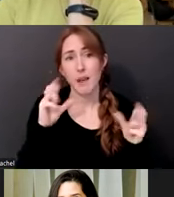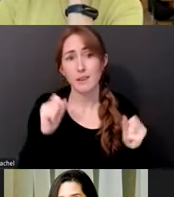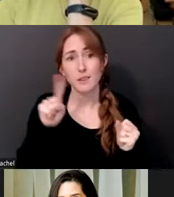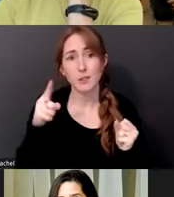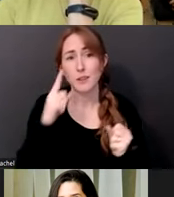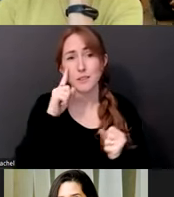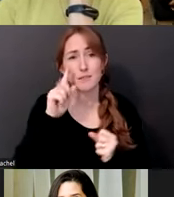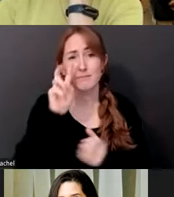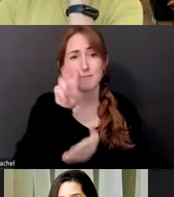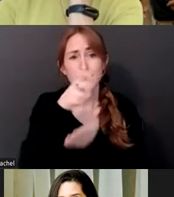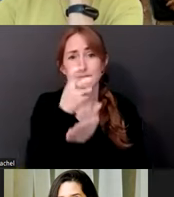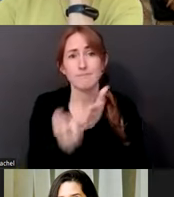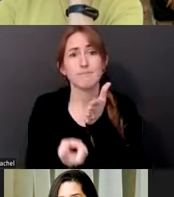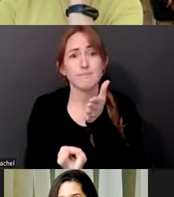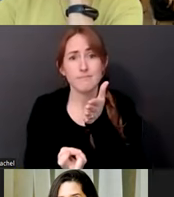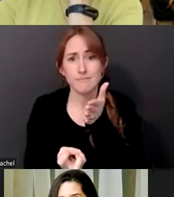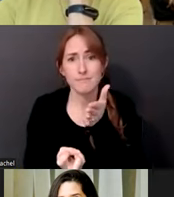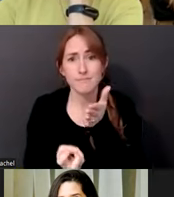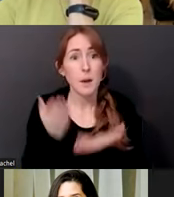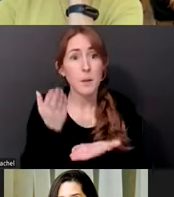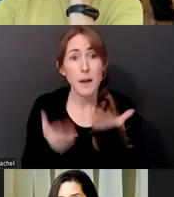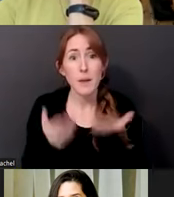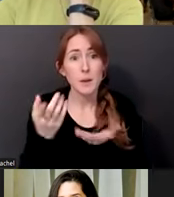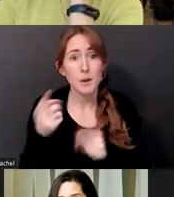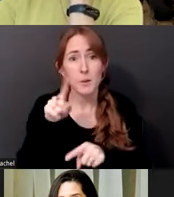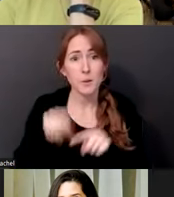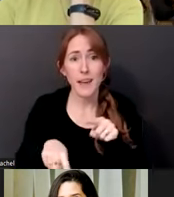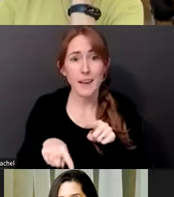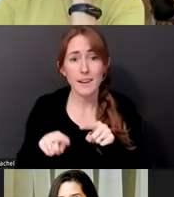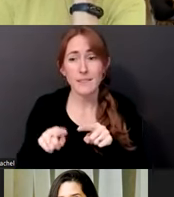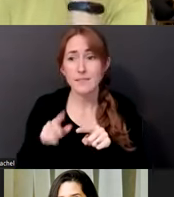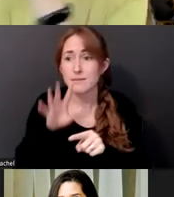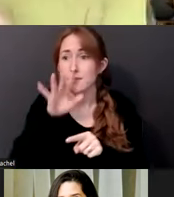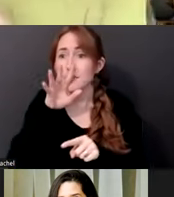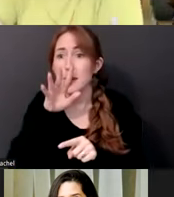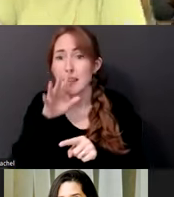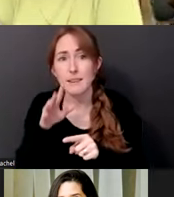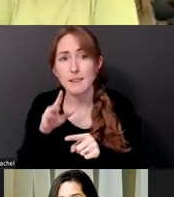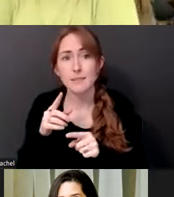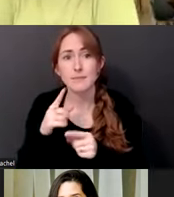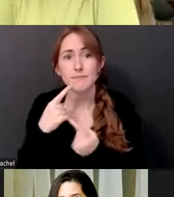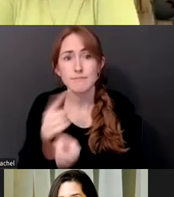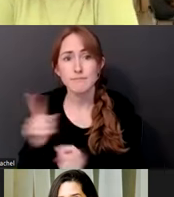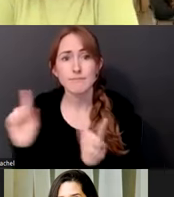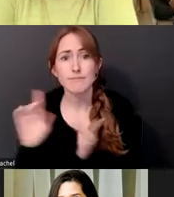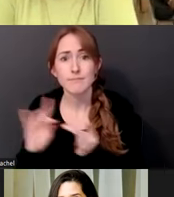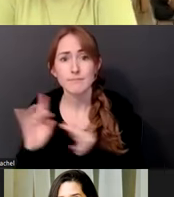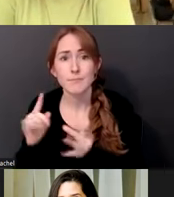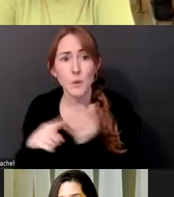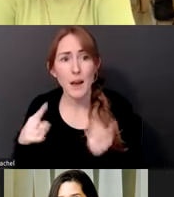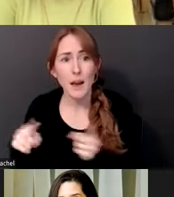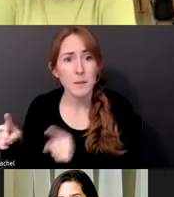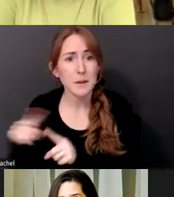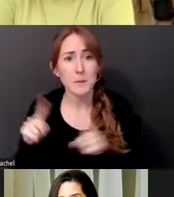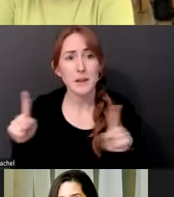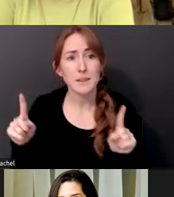you maybe not even be able to recite back the words, but it's more of that, that sense of a feeling. It sounds like you're describing that in that theater performance. And I